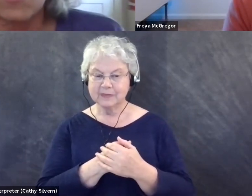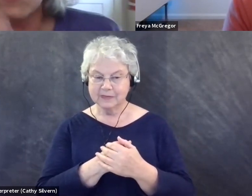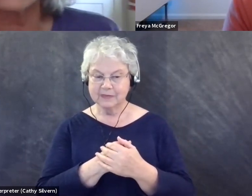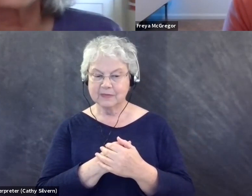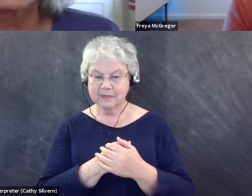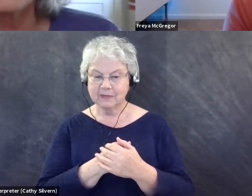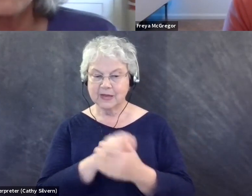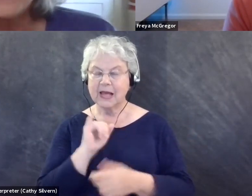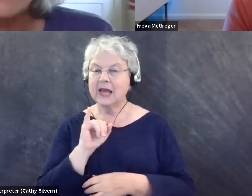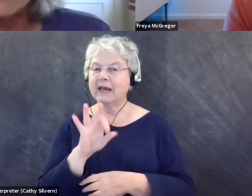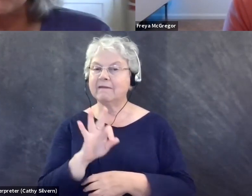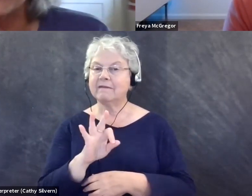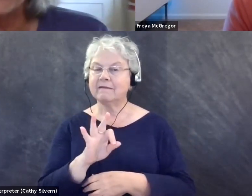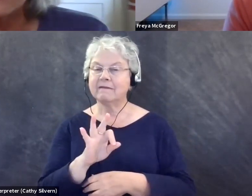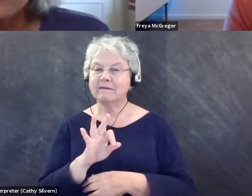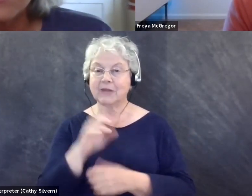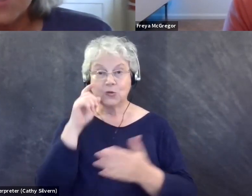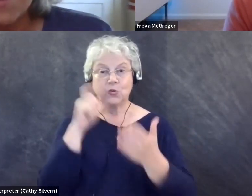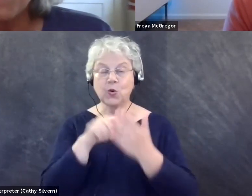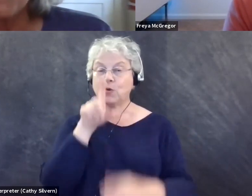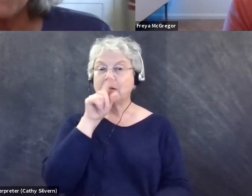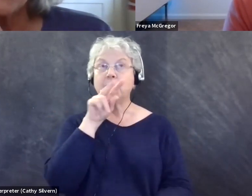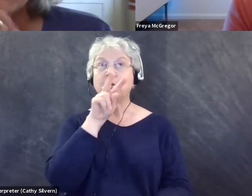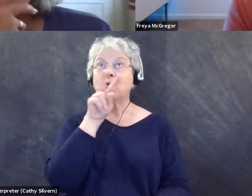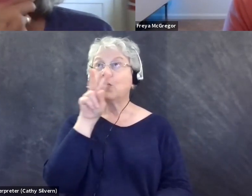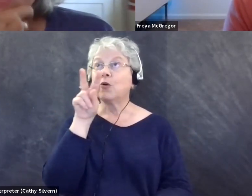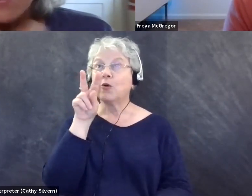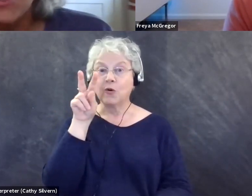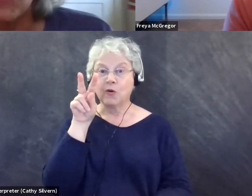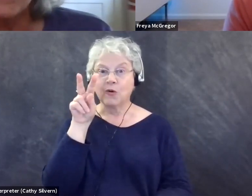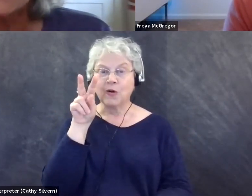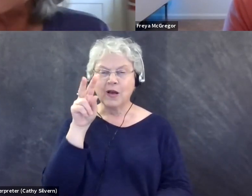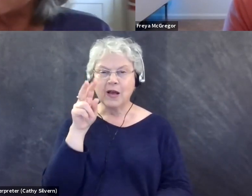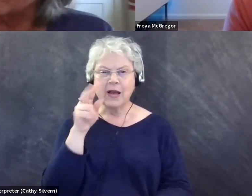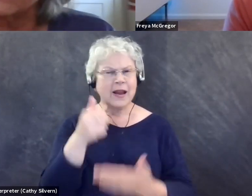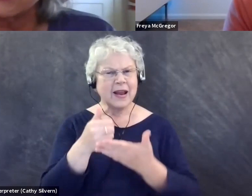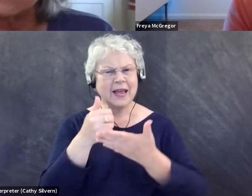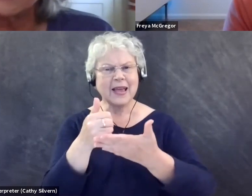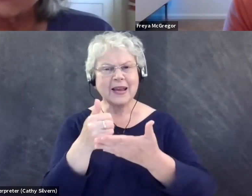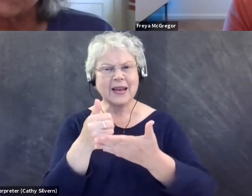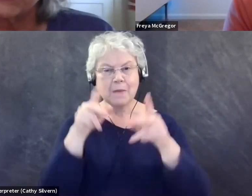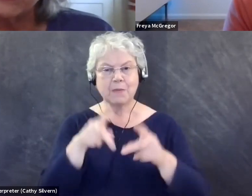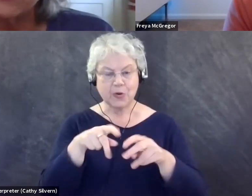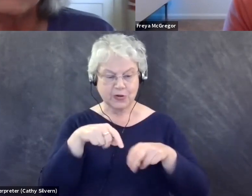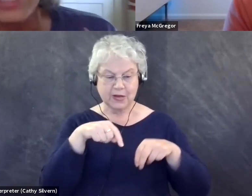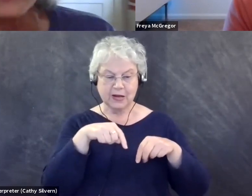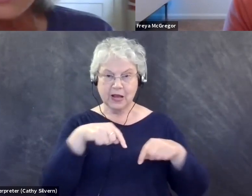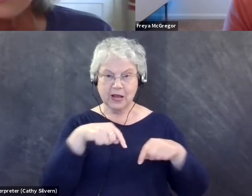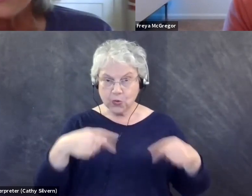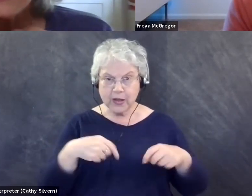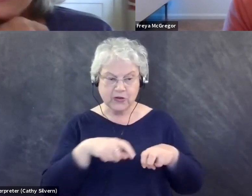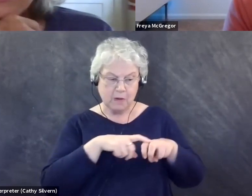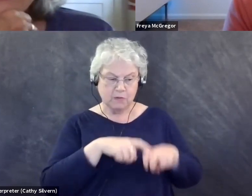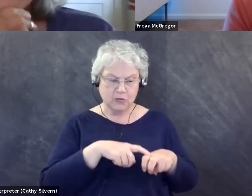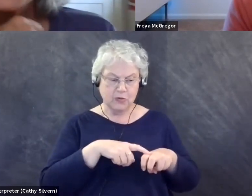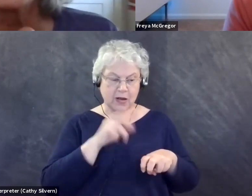are seeing a bird, um, I think the best way to help a seated person see the bird, if they aren't